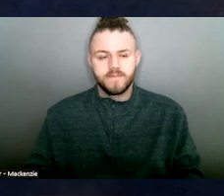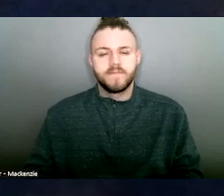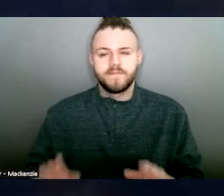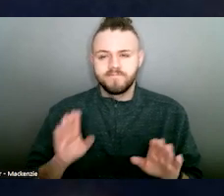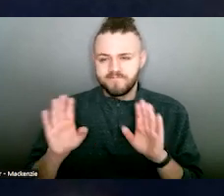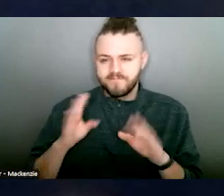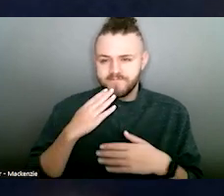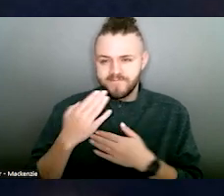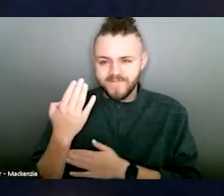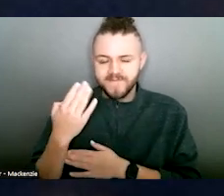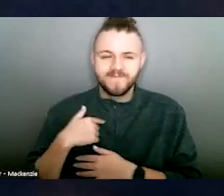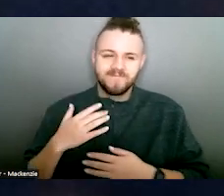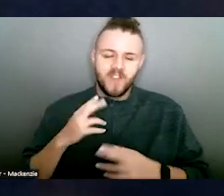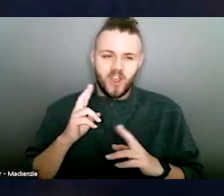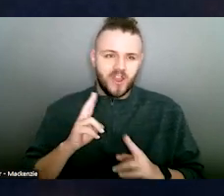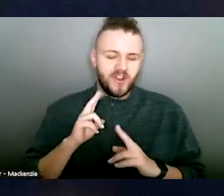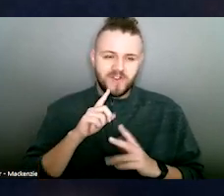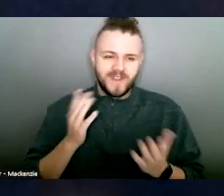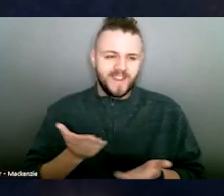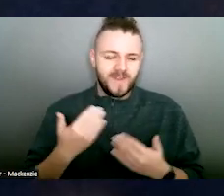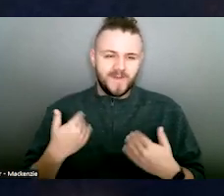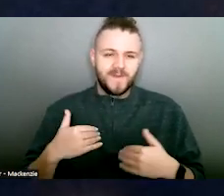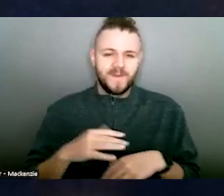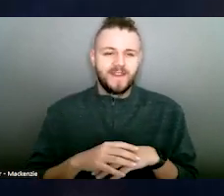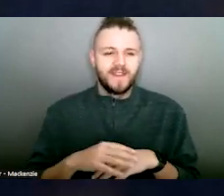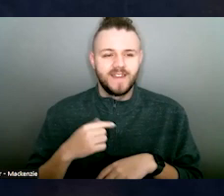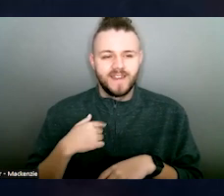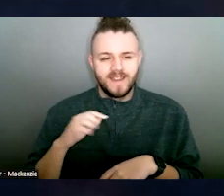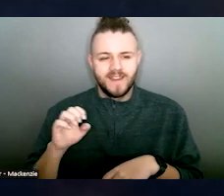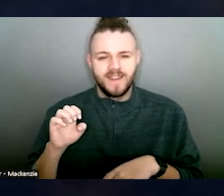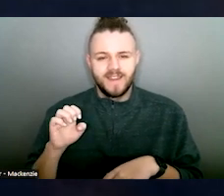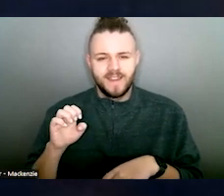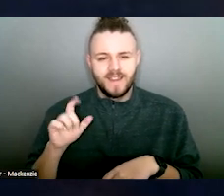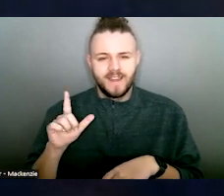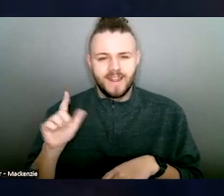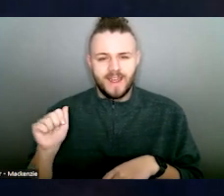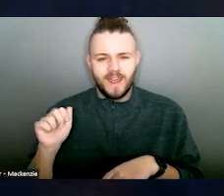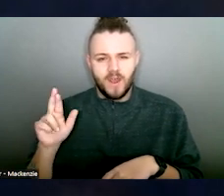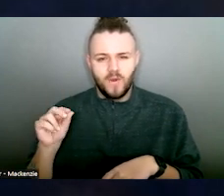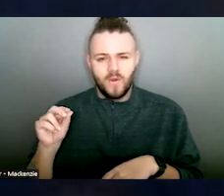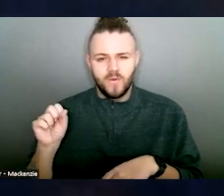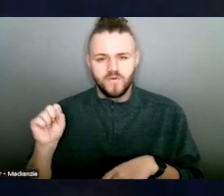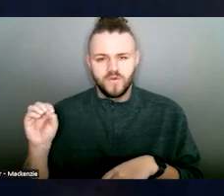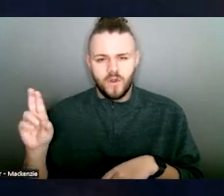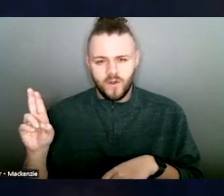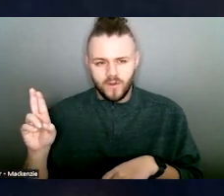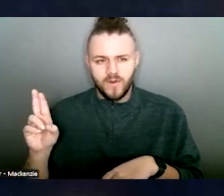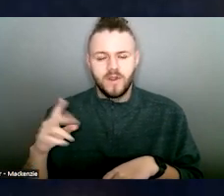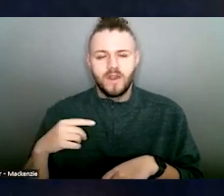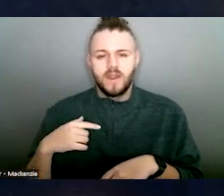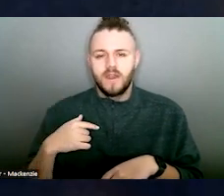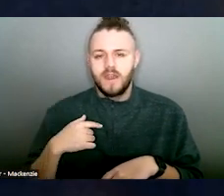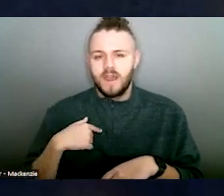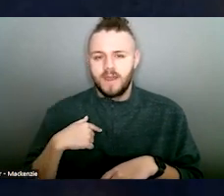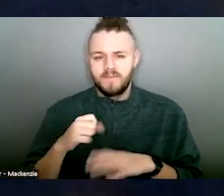so happy to be here. I am Alison Russo. am a state representative for Health Justice for Health and Health. I am in my